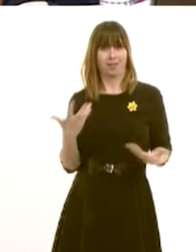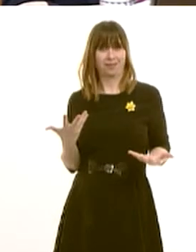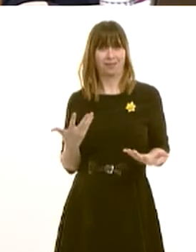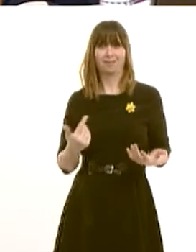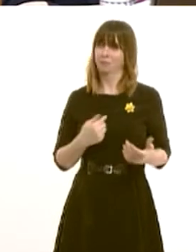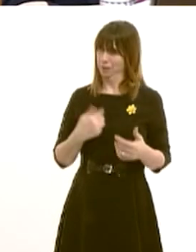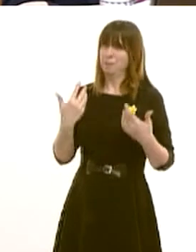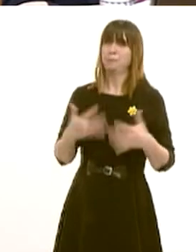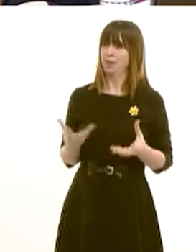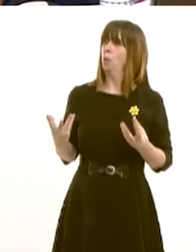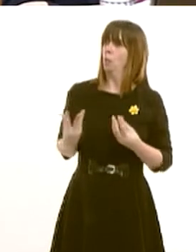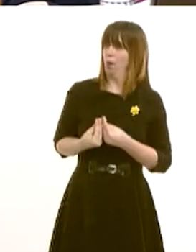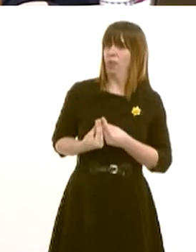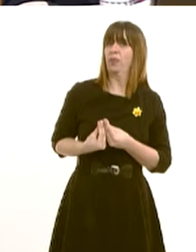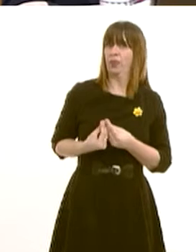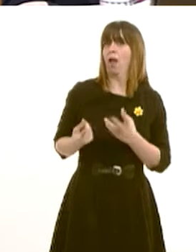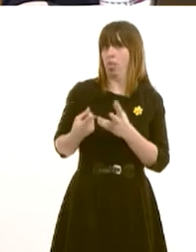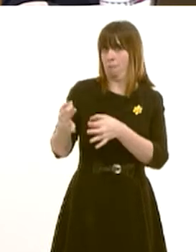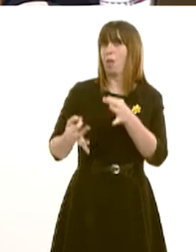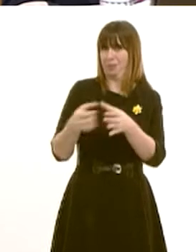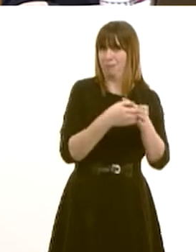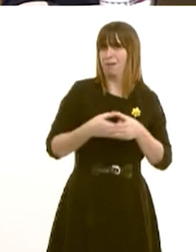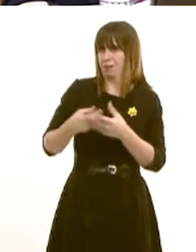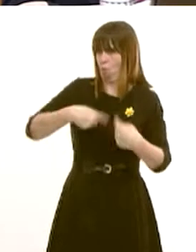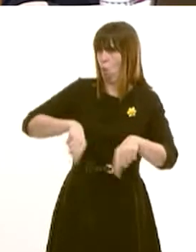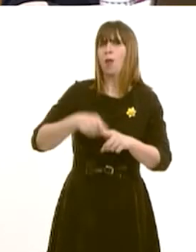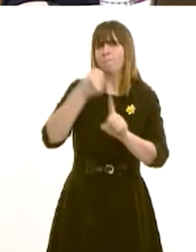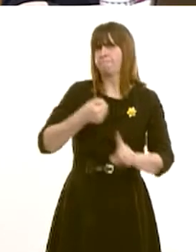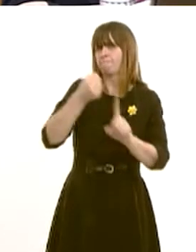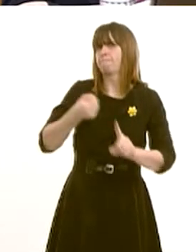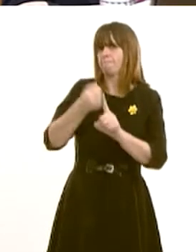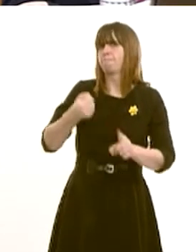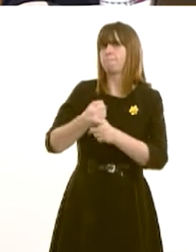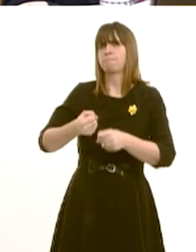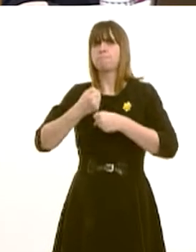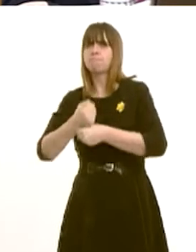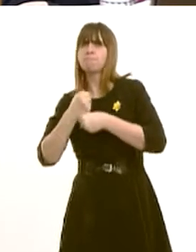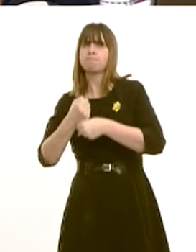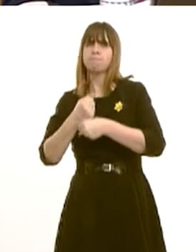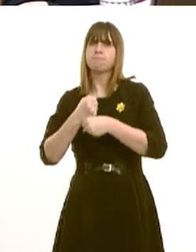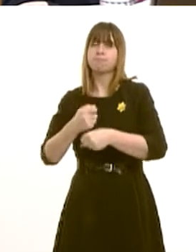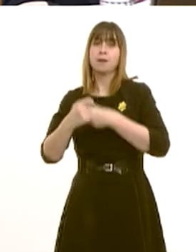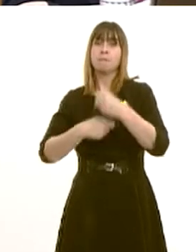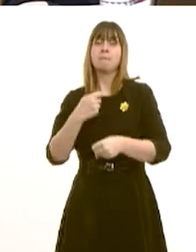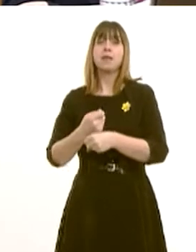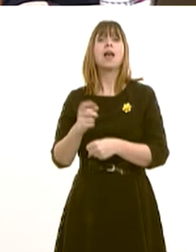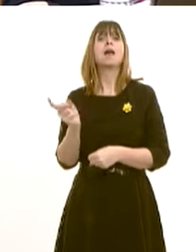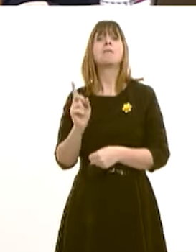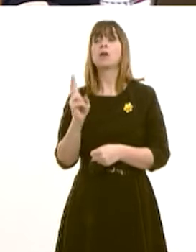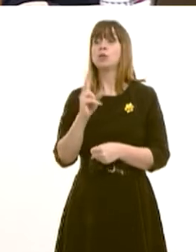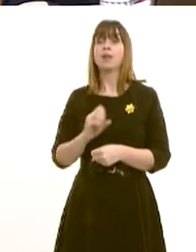alongside the parties, of course, very strongly and very hard to make sure that we delivered an overwhelming yes vote in